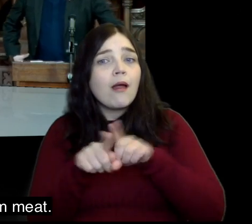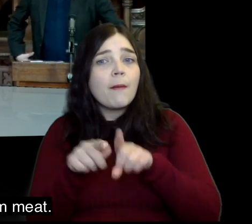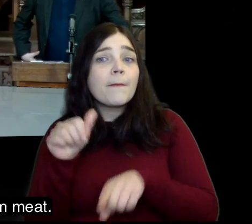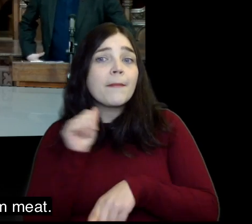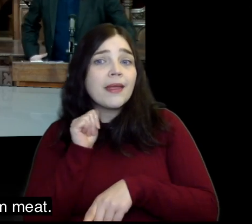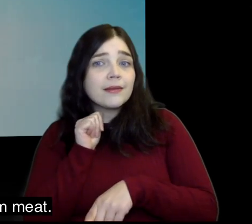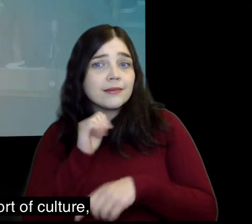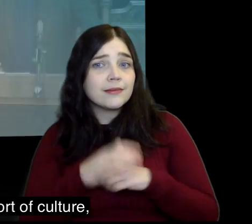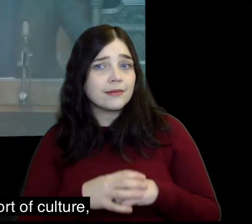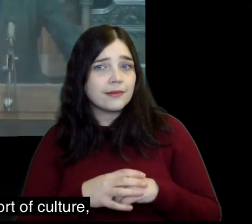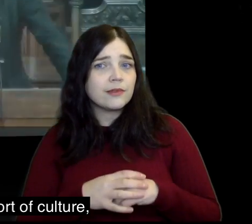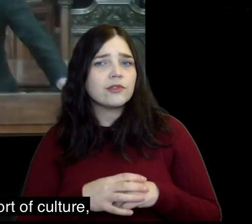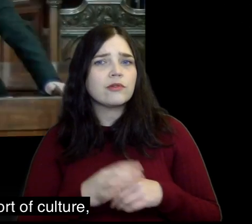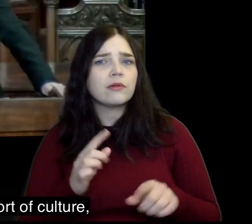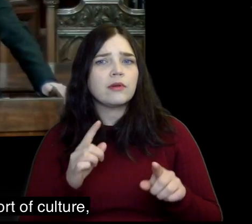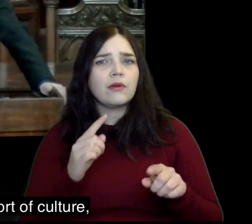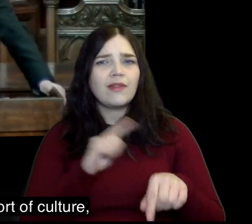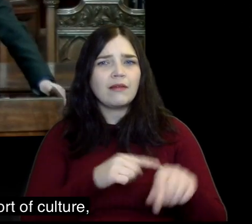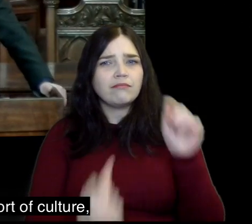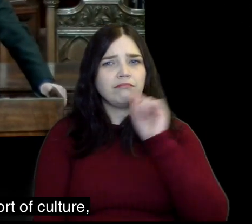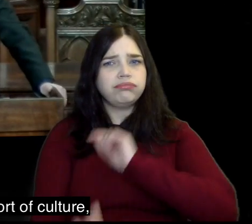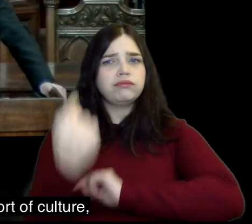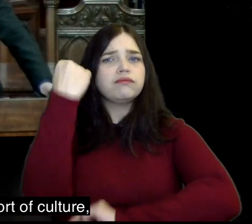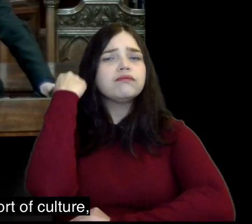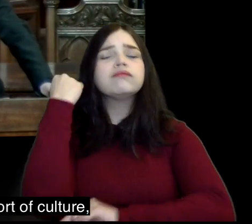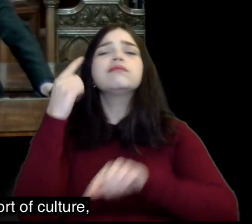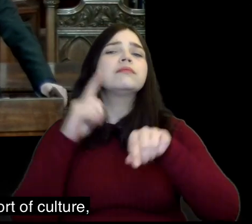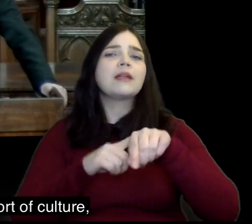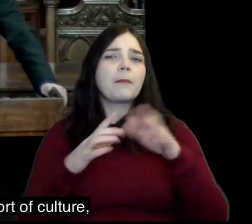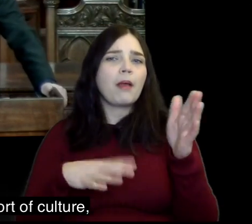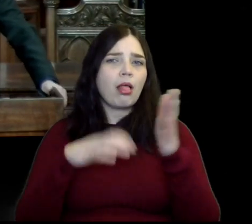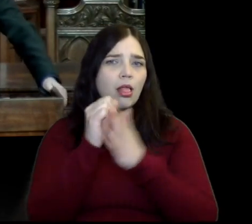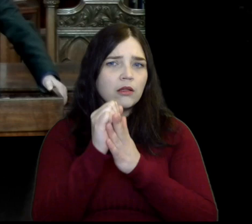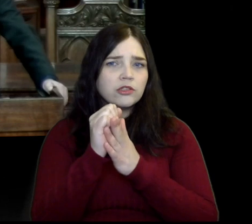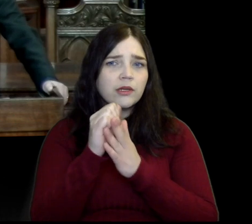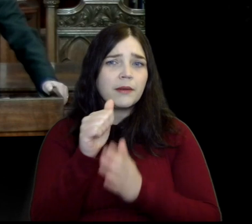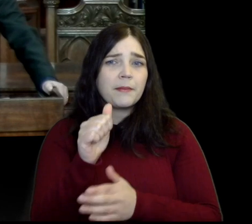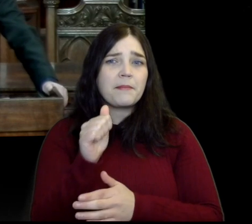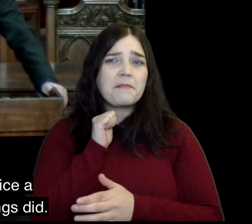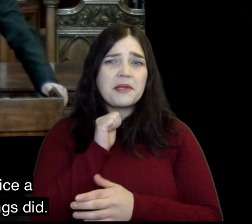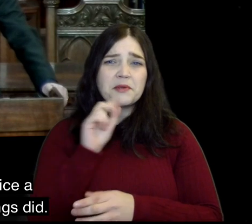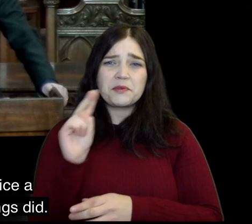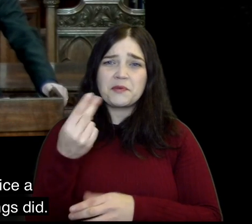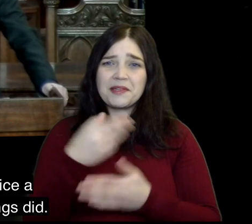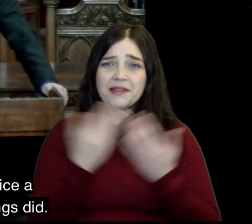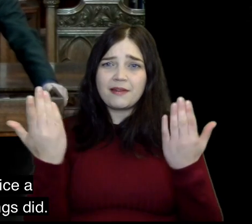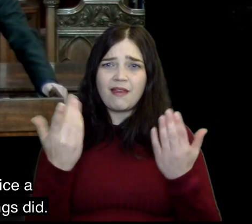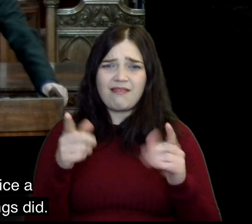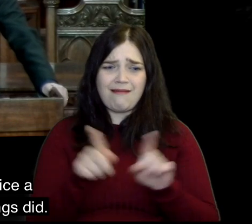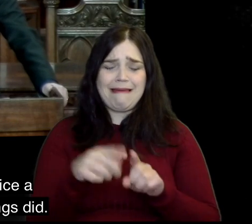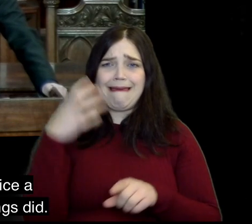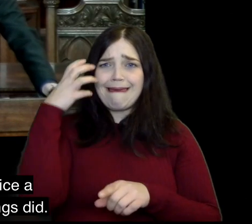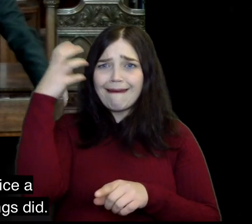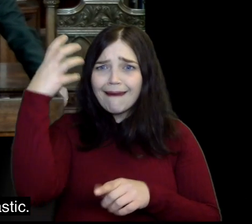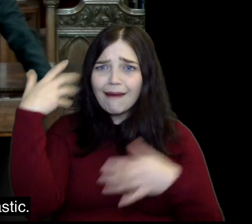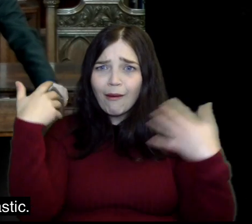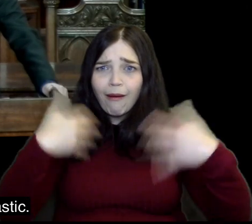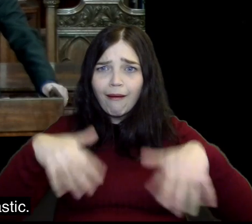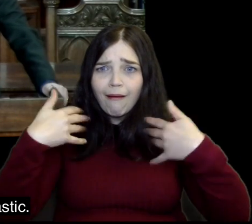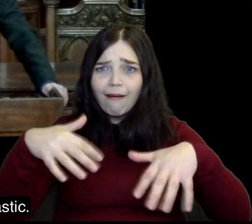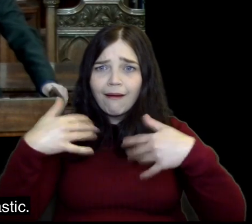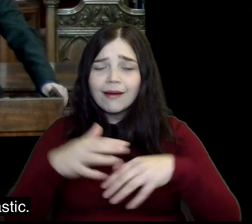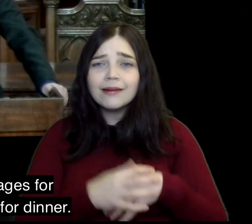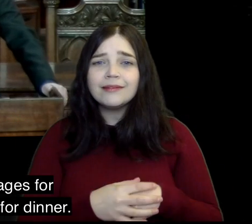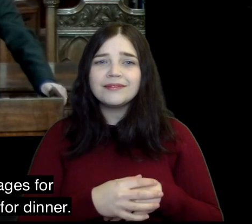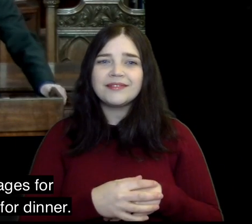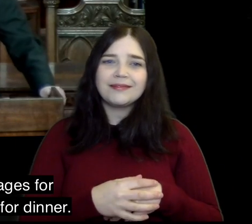and they bring him meat now for folk in that sort of culture eating meat twice a day was what